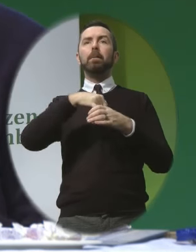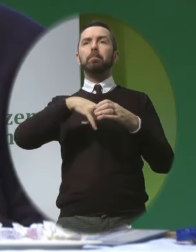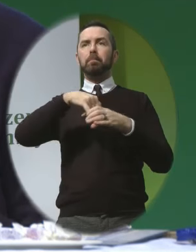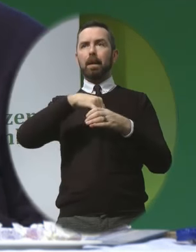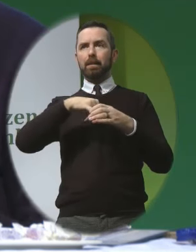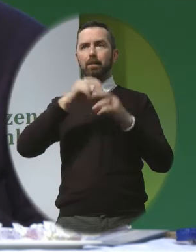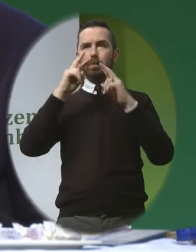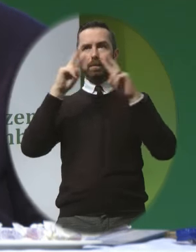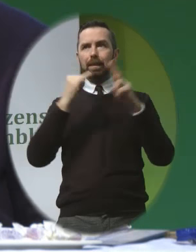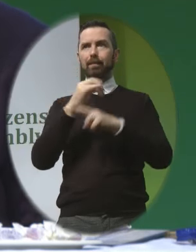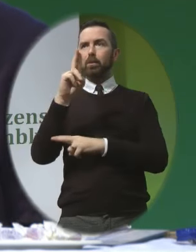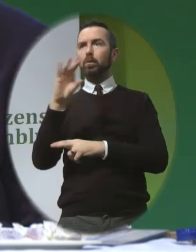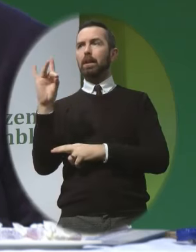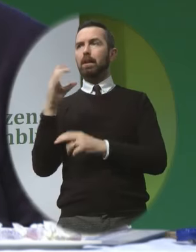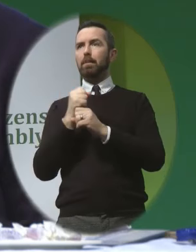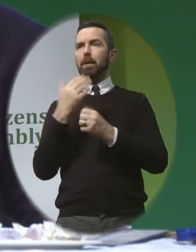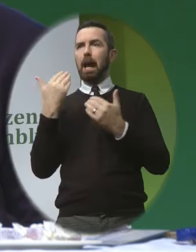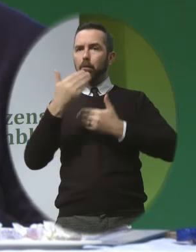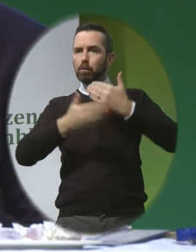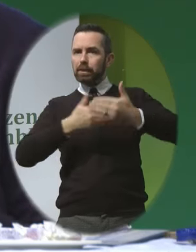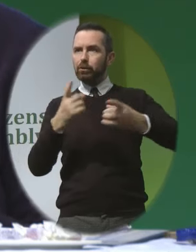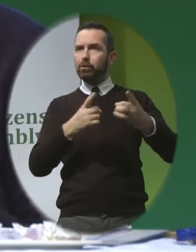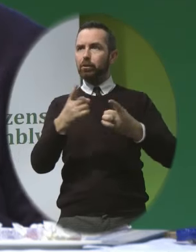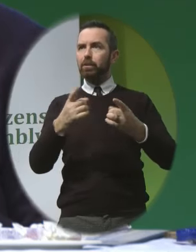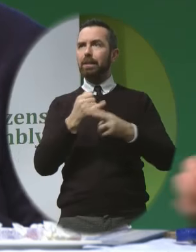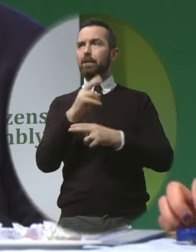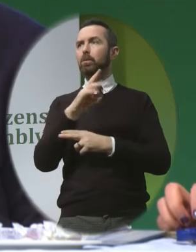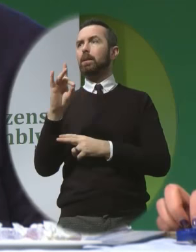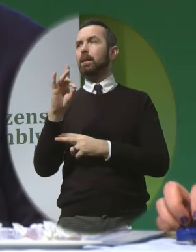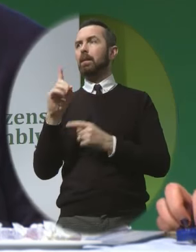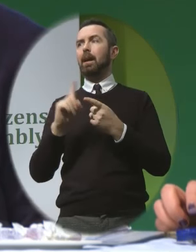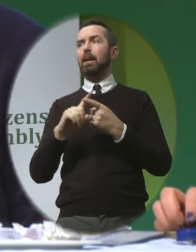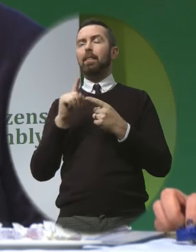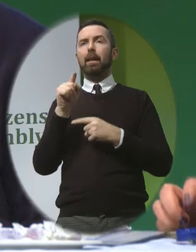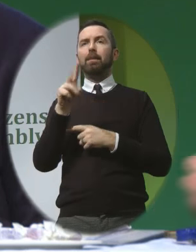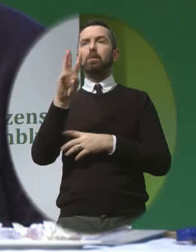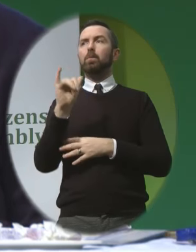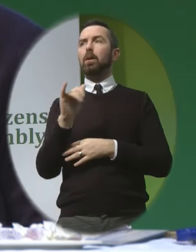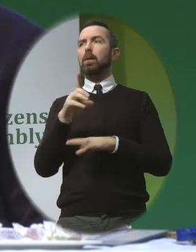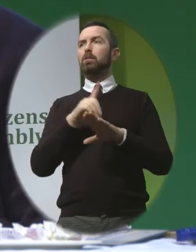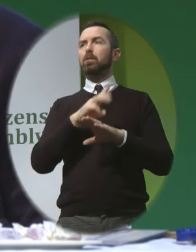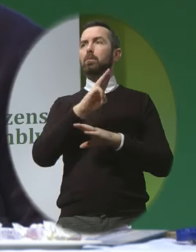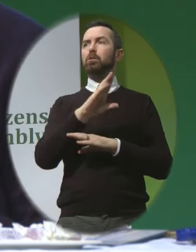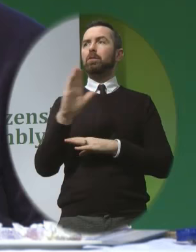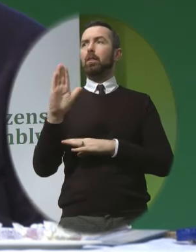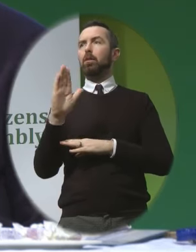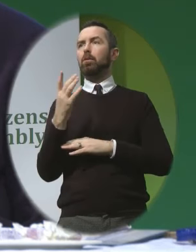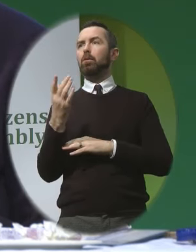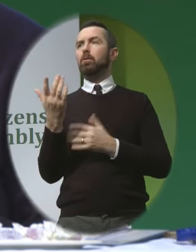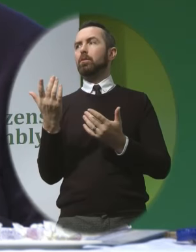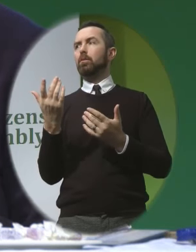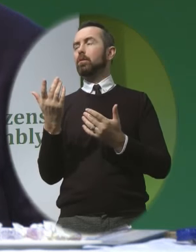medics in the United Kingdom About how the procedure is carried out in the United Kingdom And that is why Dr Patricia Lore was